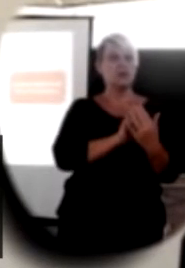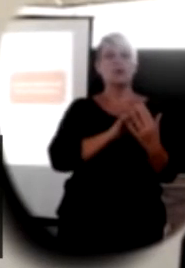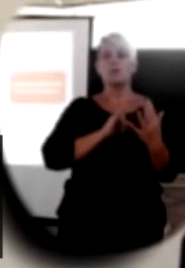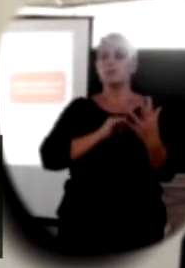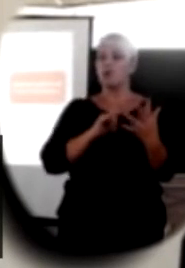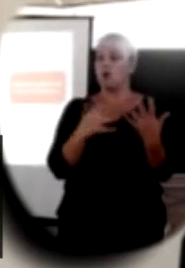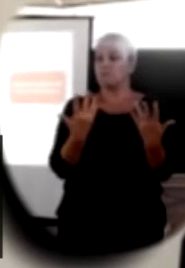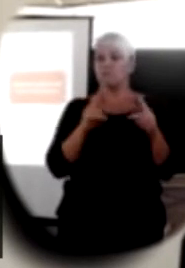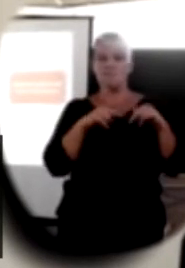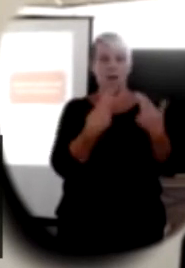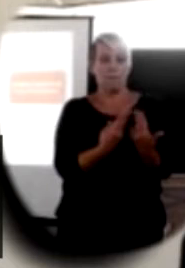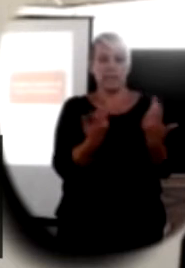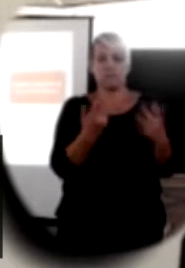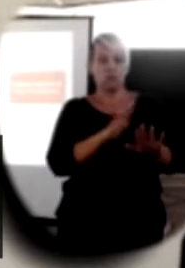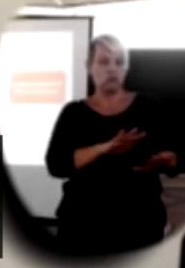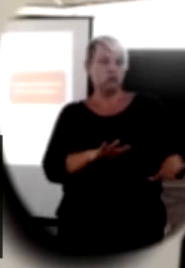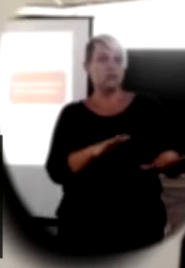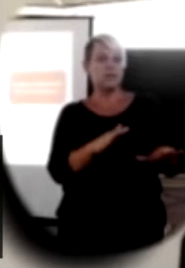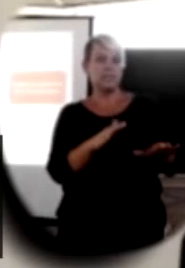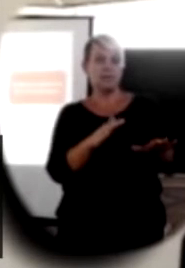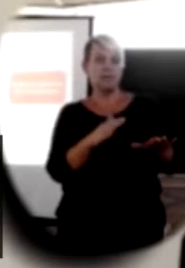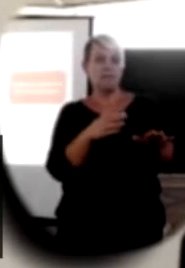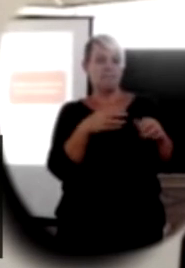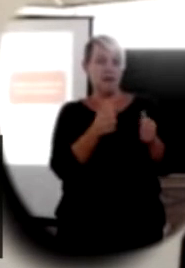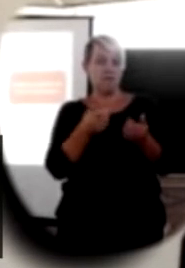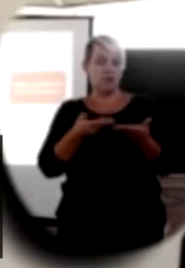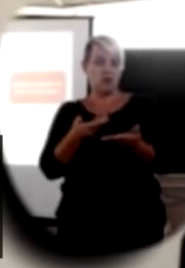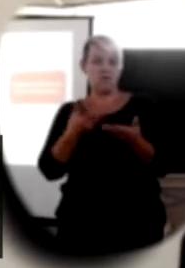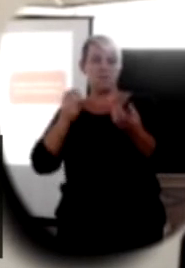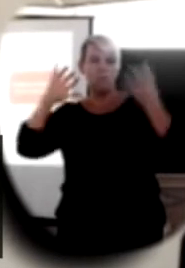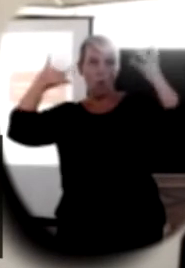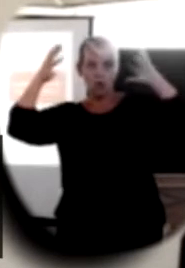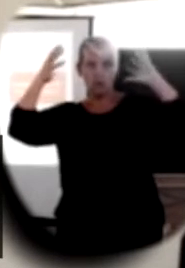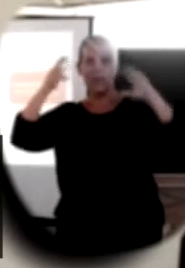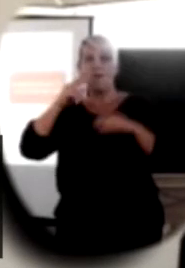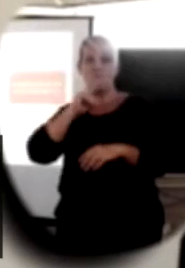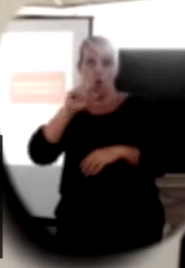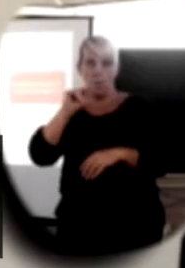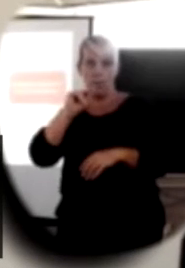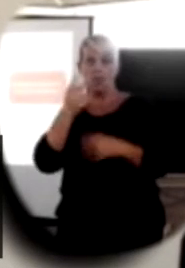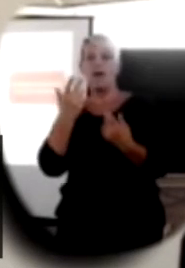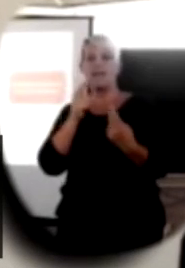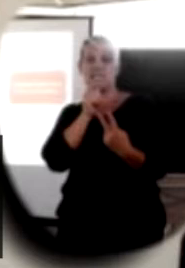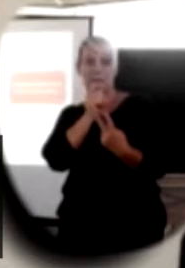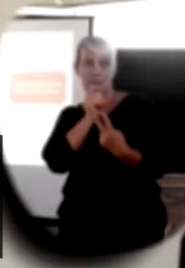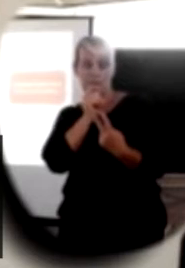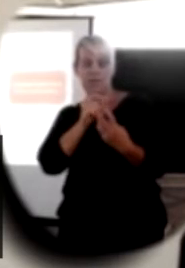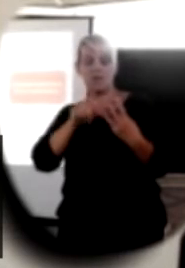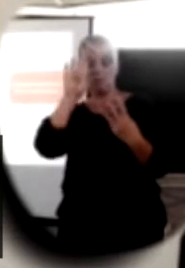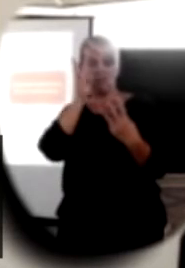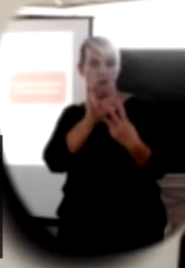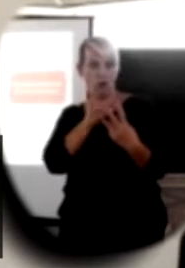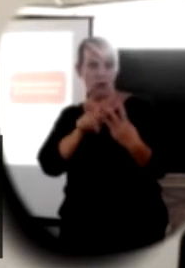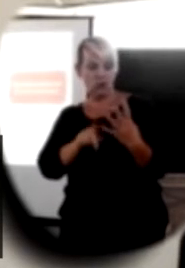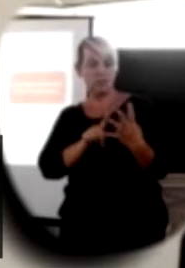families or children get services from auditory verbal therapists, speech pathologists, psychologists